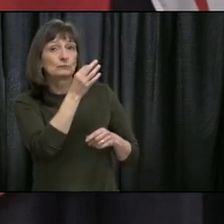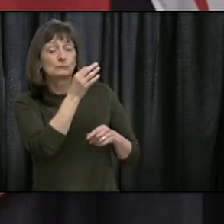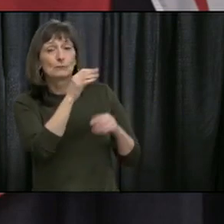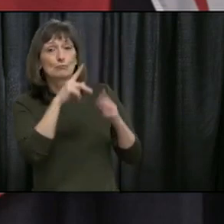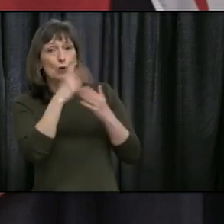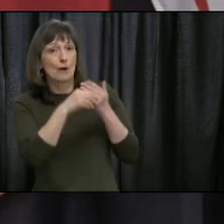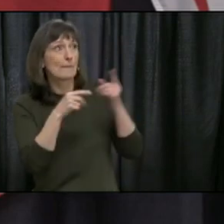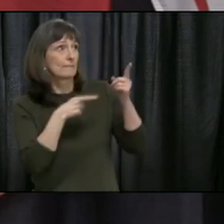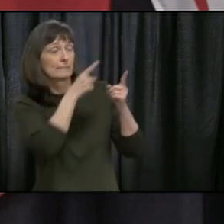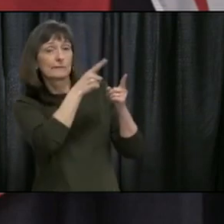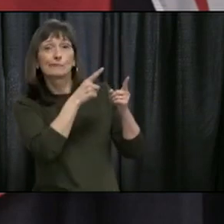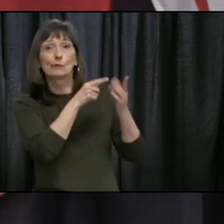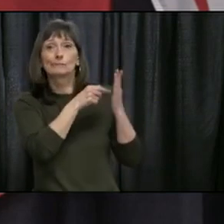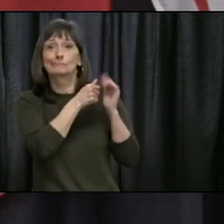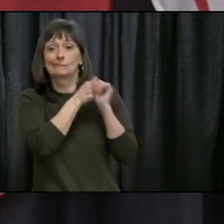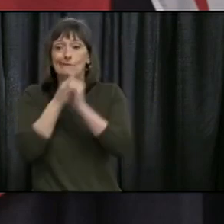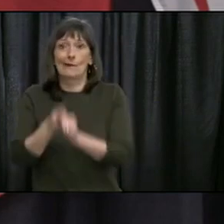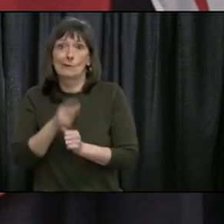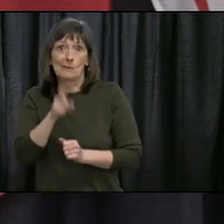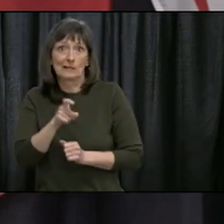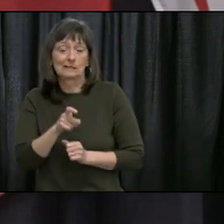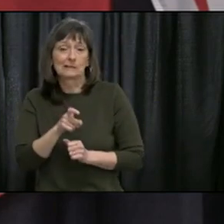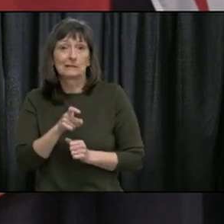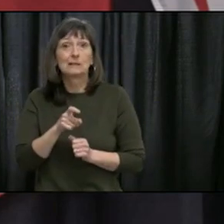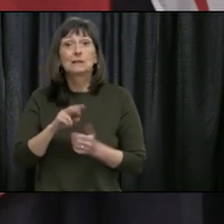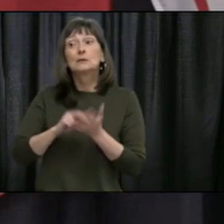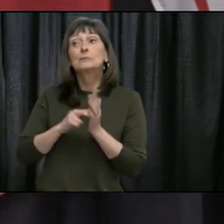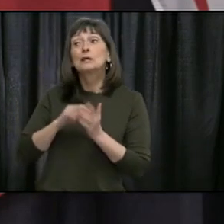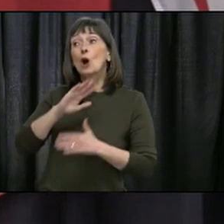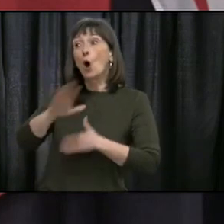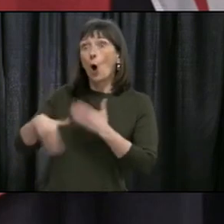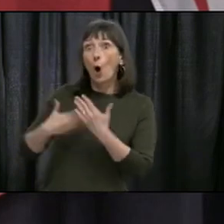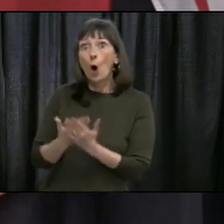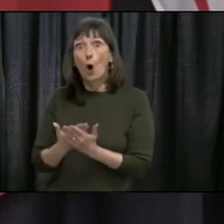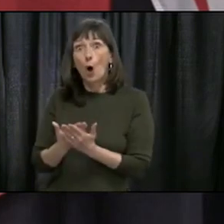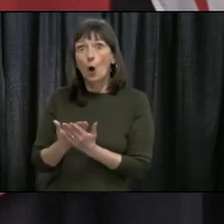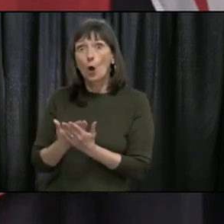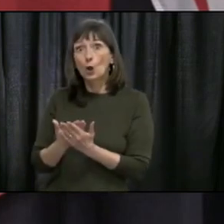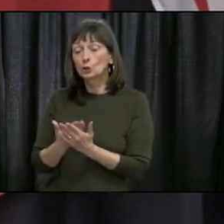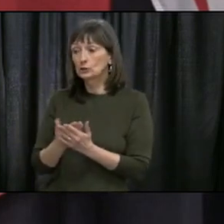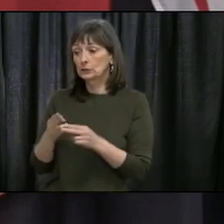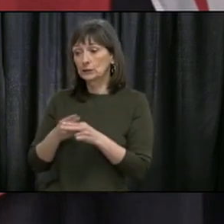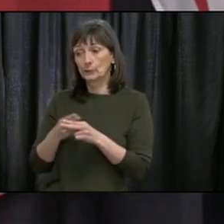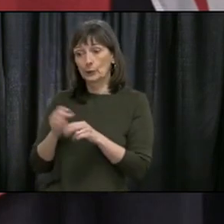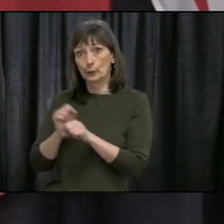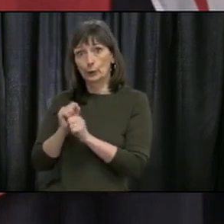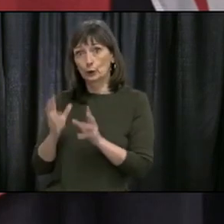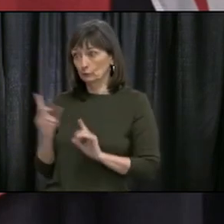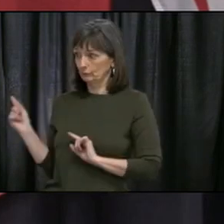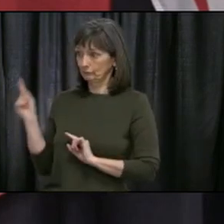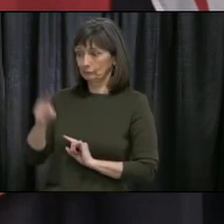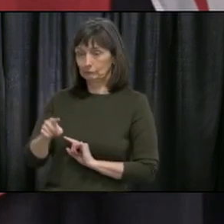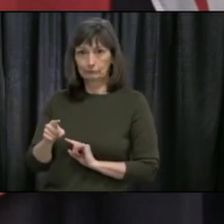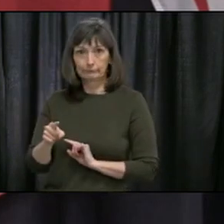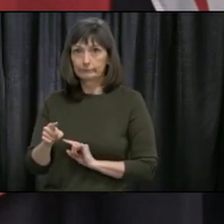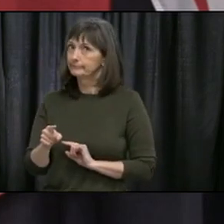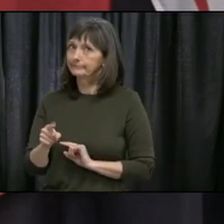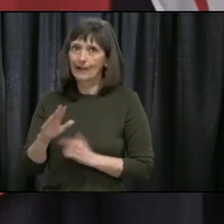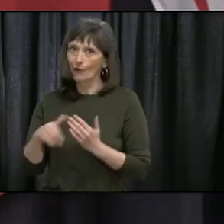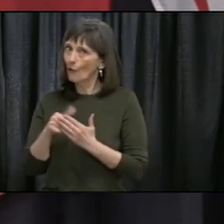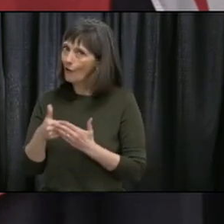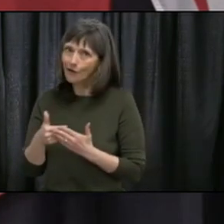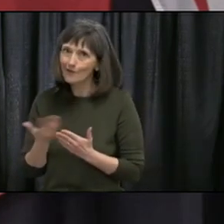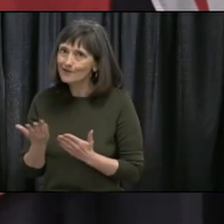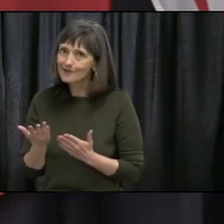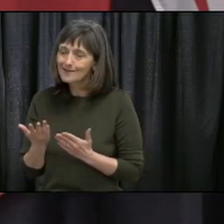foreign workers. So that's not to say that all temporary foreign workers could, any temporary foreign workers could not come to Newfoundland or Labrador. Some